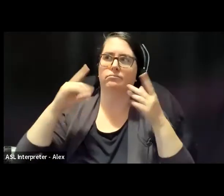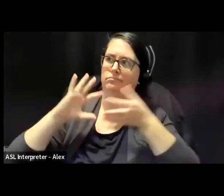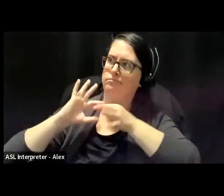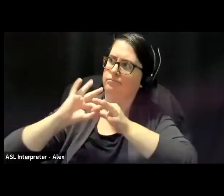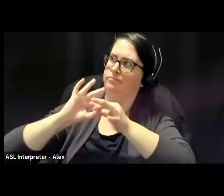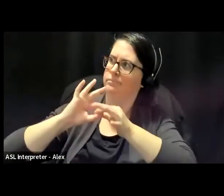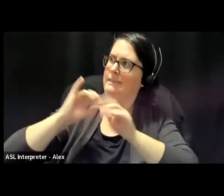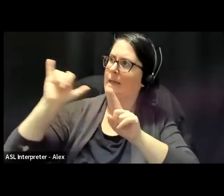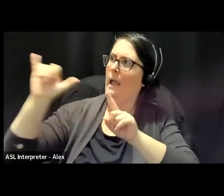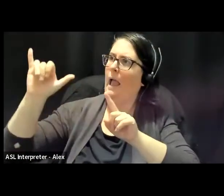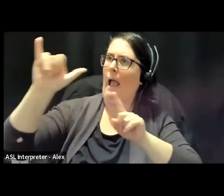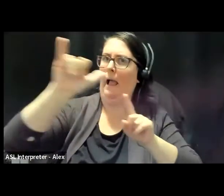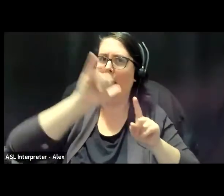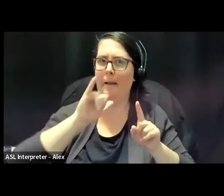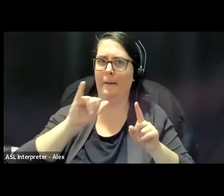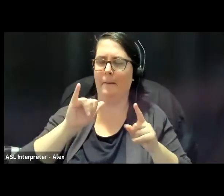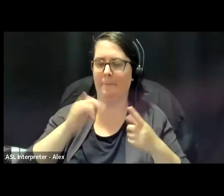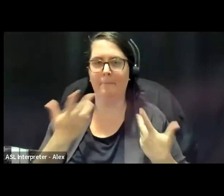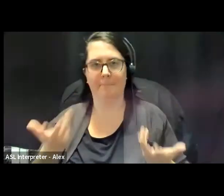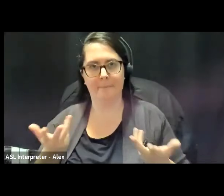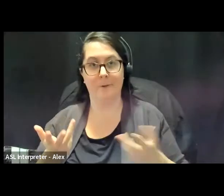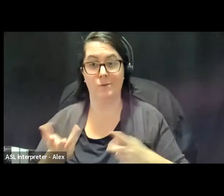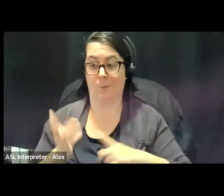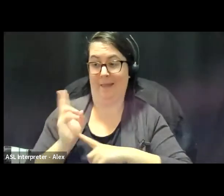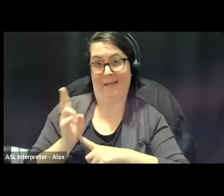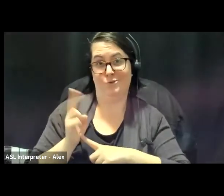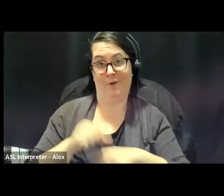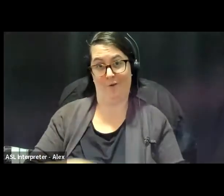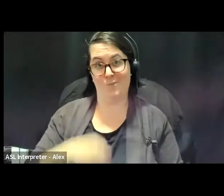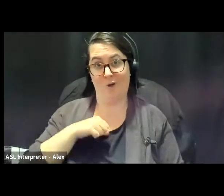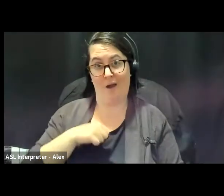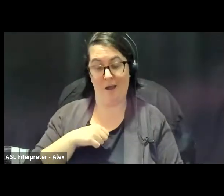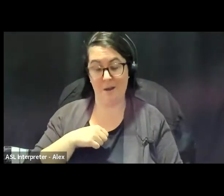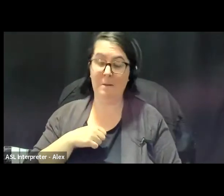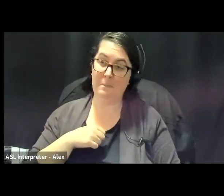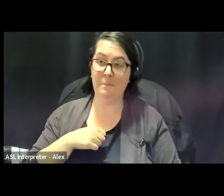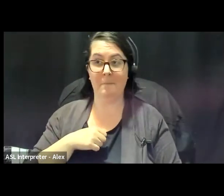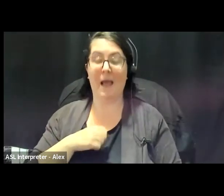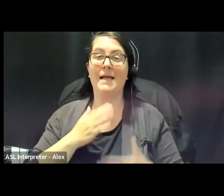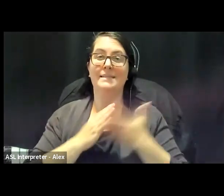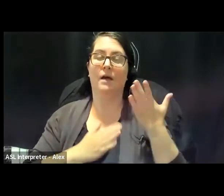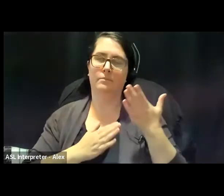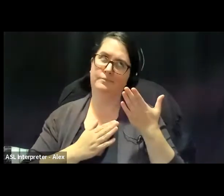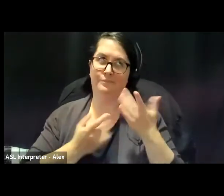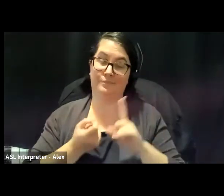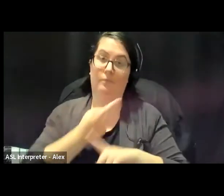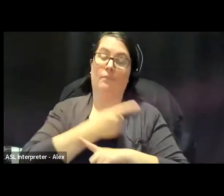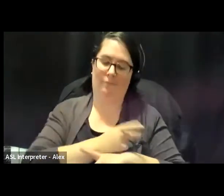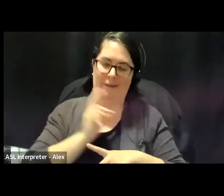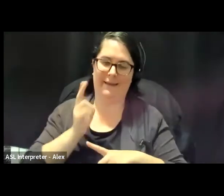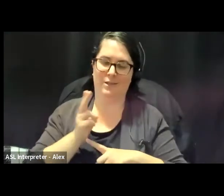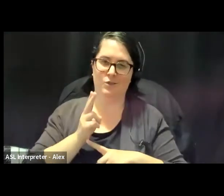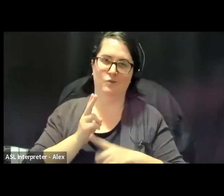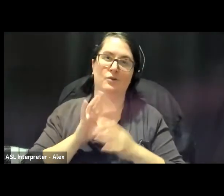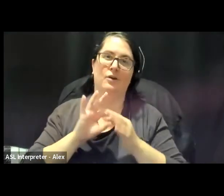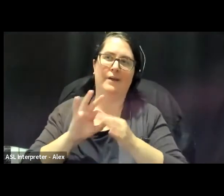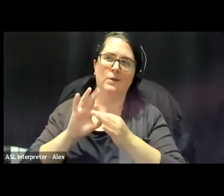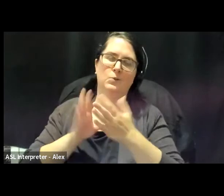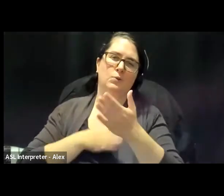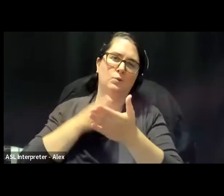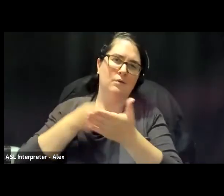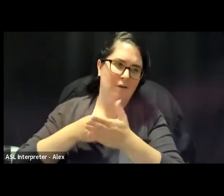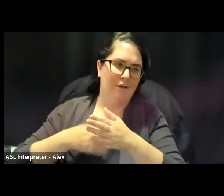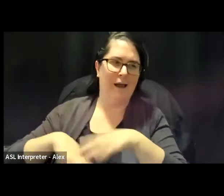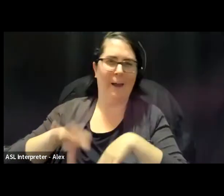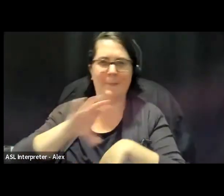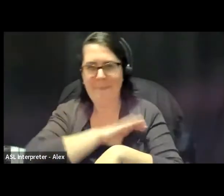such. So the history of pride and some alternative histories of pride as a riot against police, as a queer